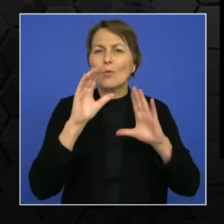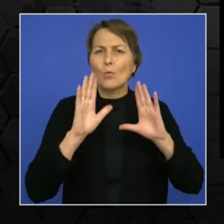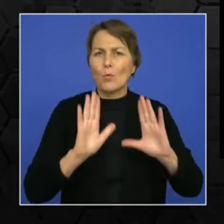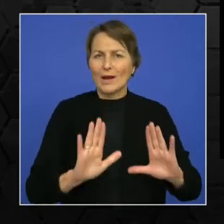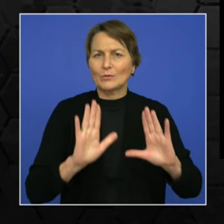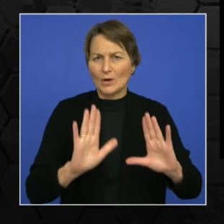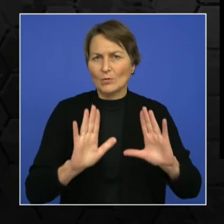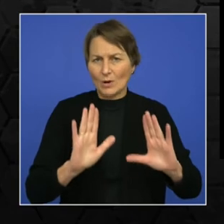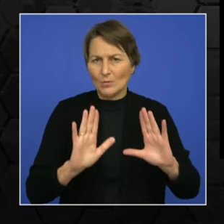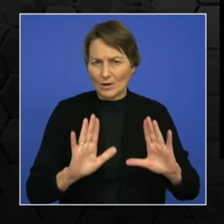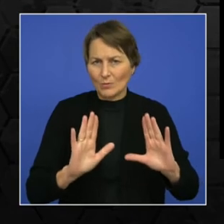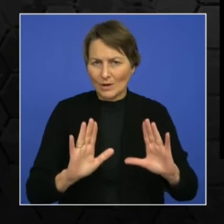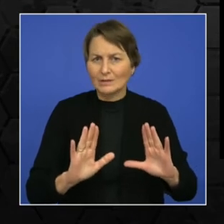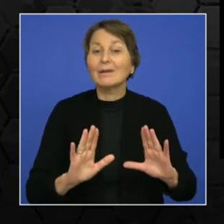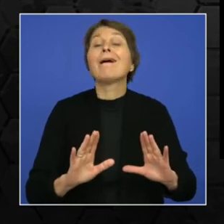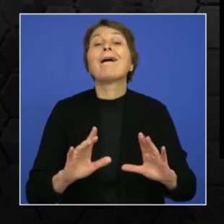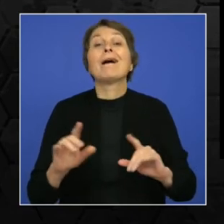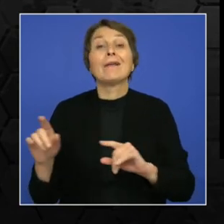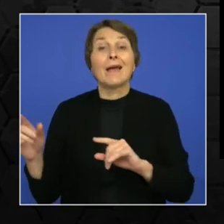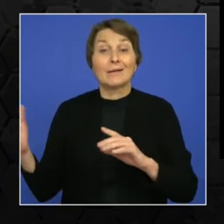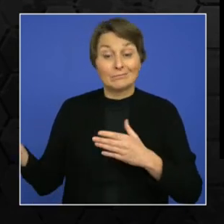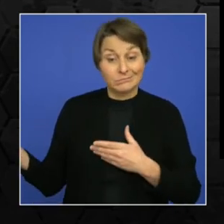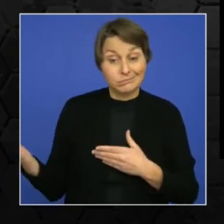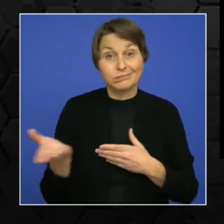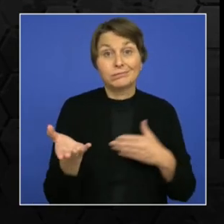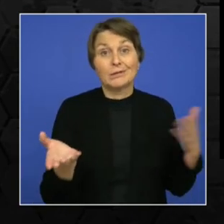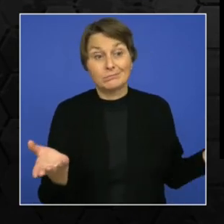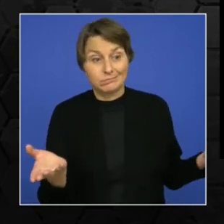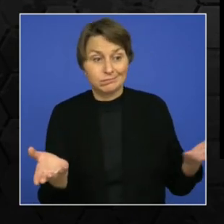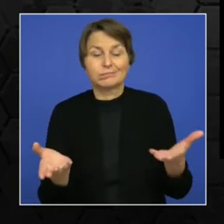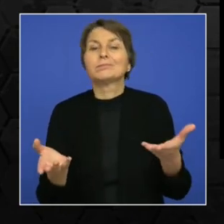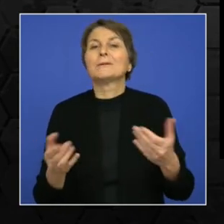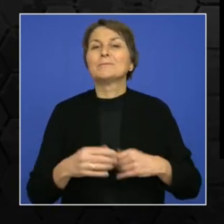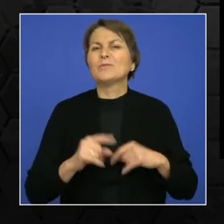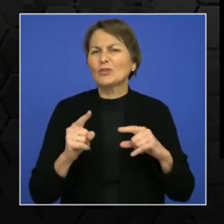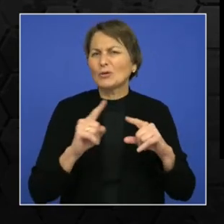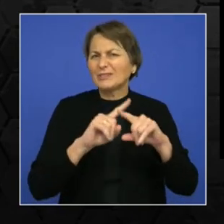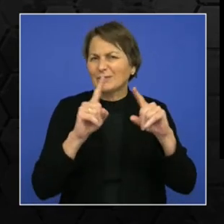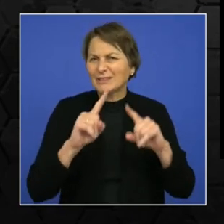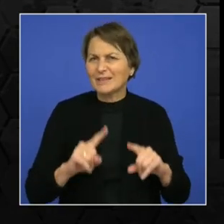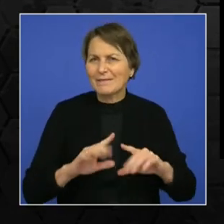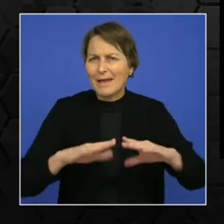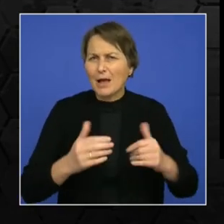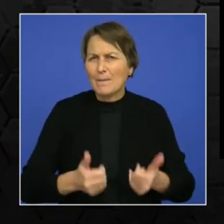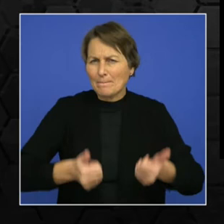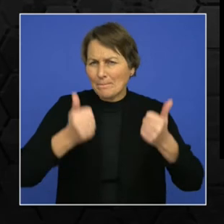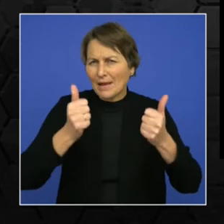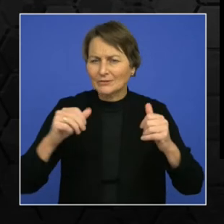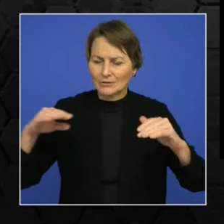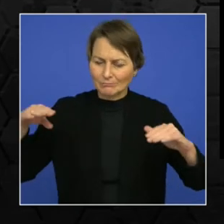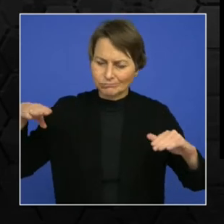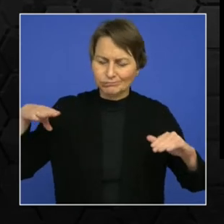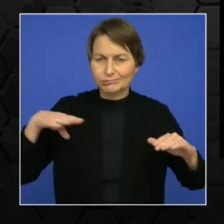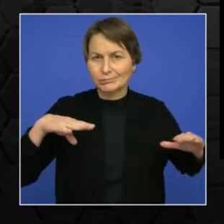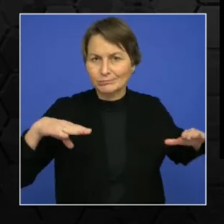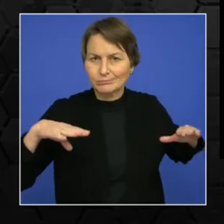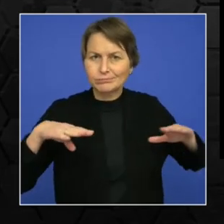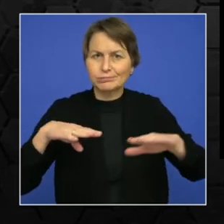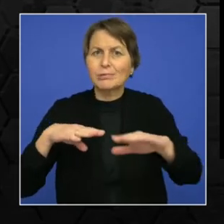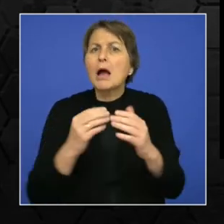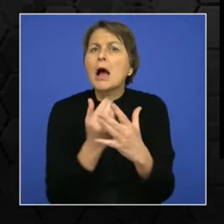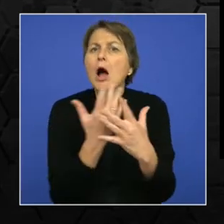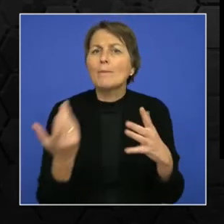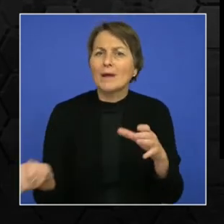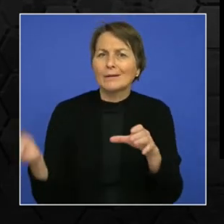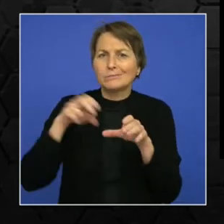second before they are granted access. All of these facilities have been taken into consideration so as to prompt more number of passengers to opt